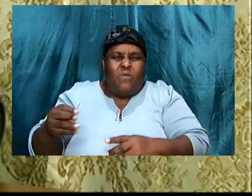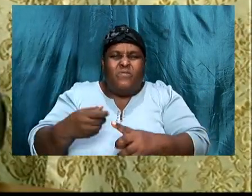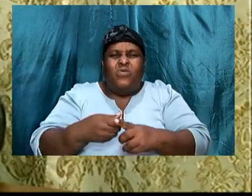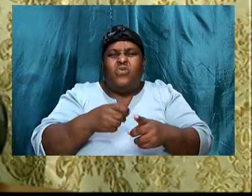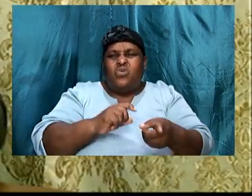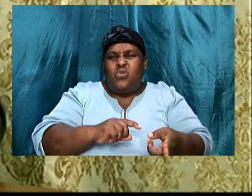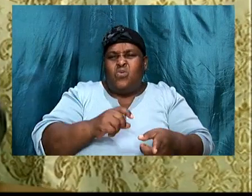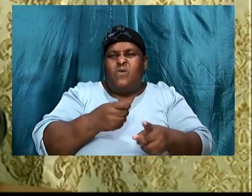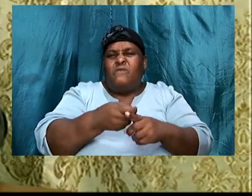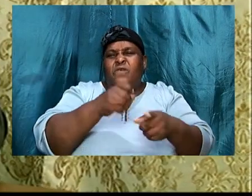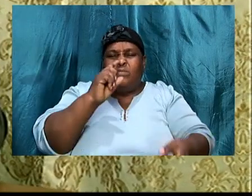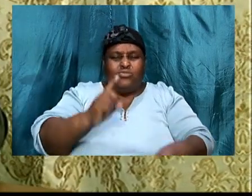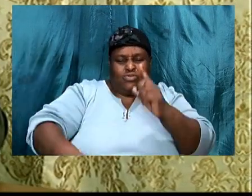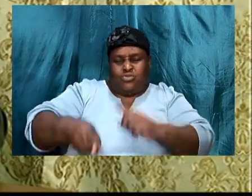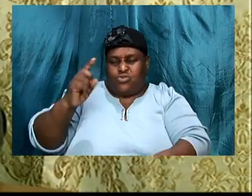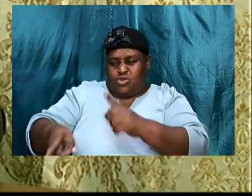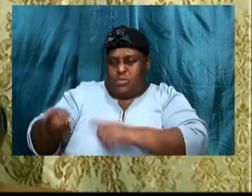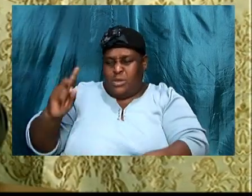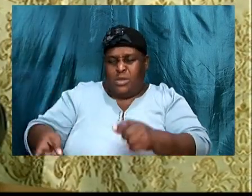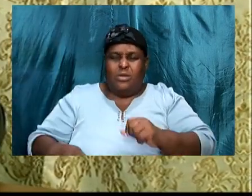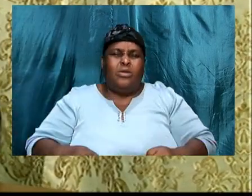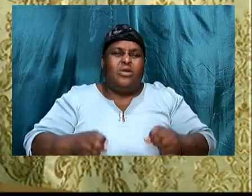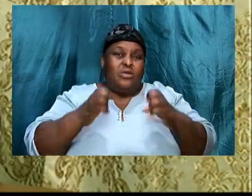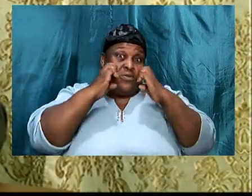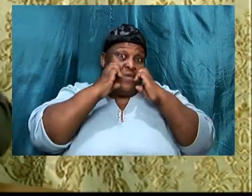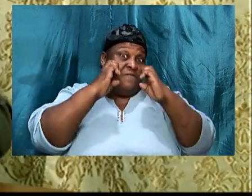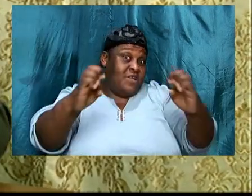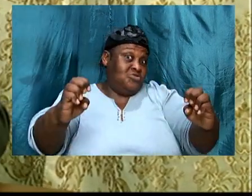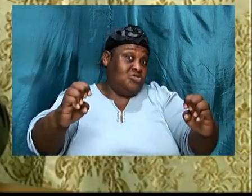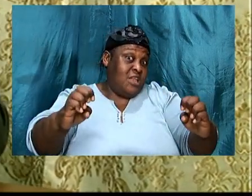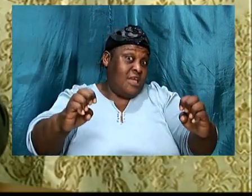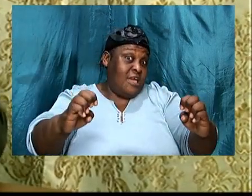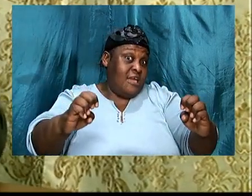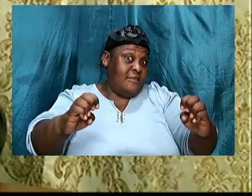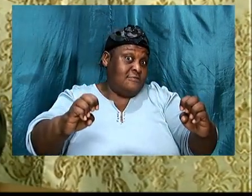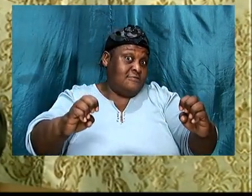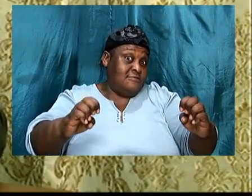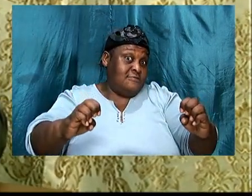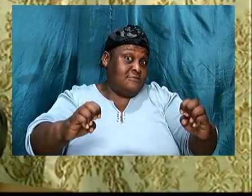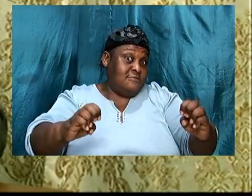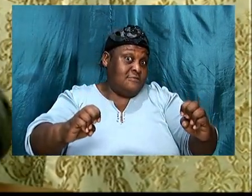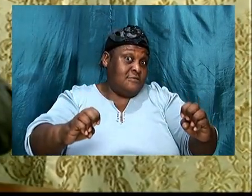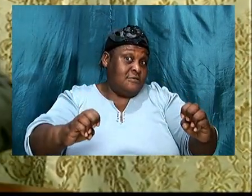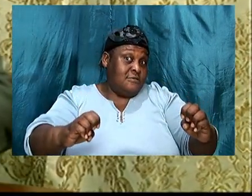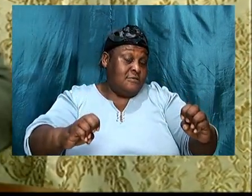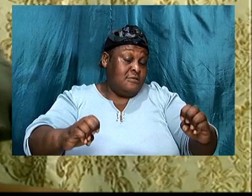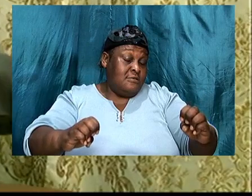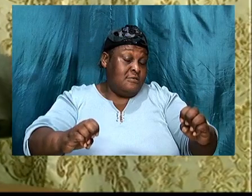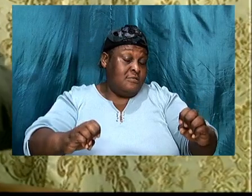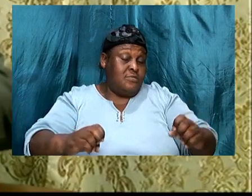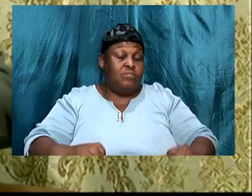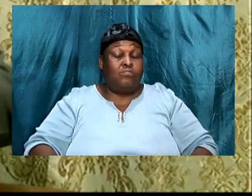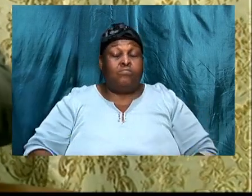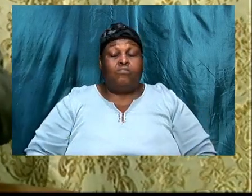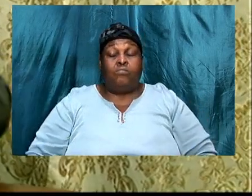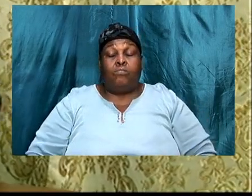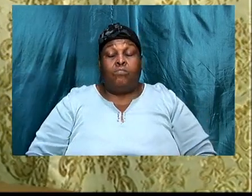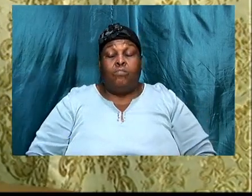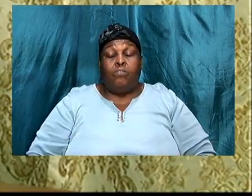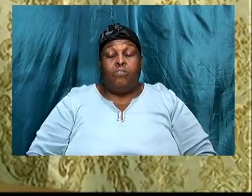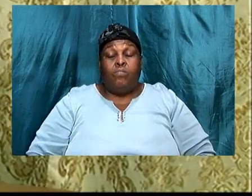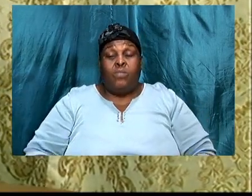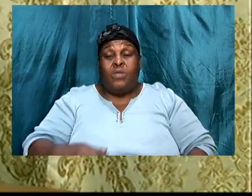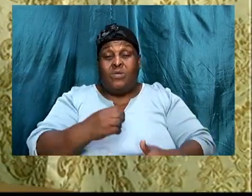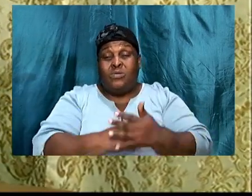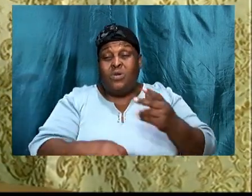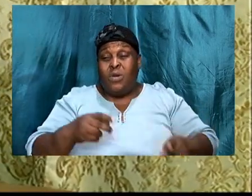when it comes to ministry, which is extremely important, because some folks, lead me holy ghost, some folks, they